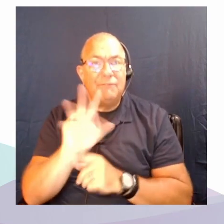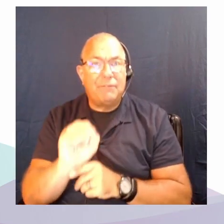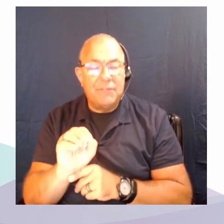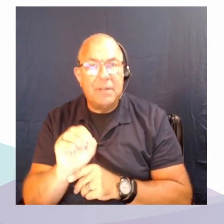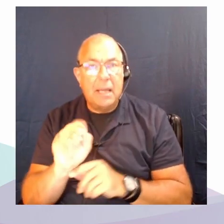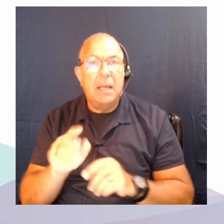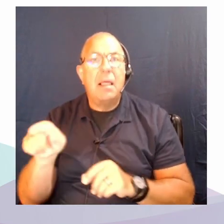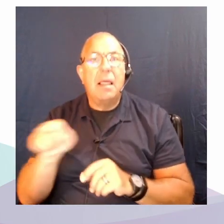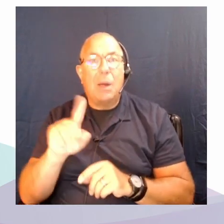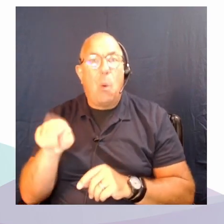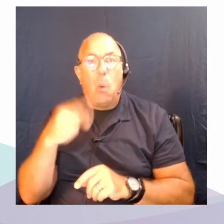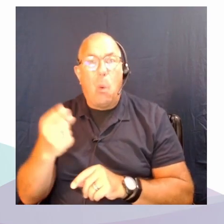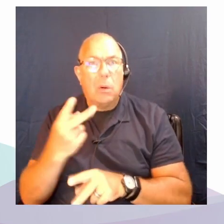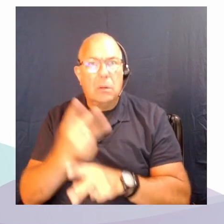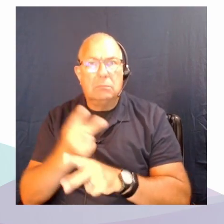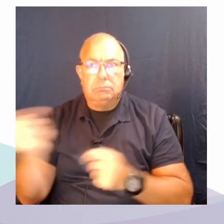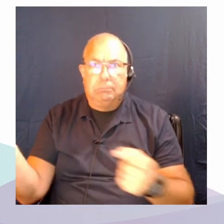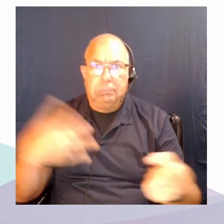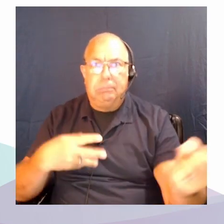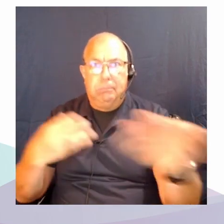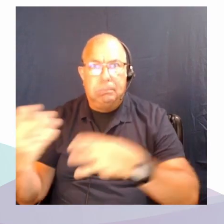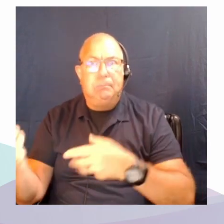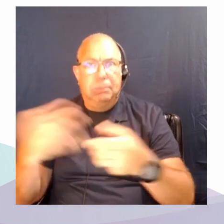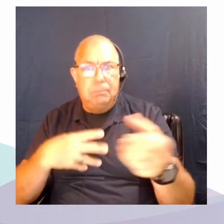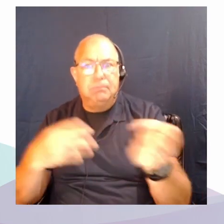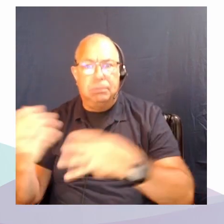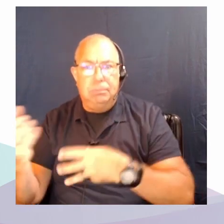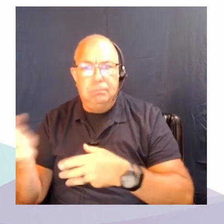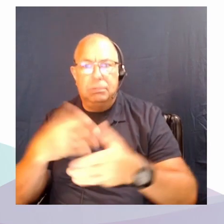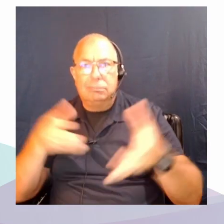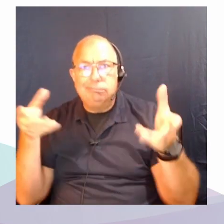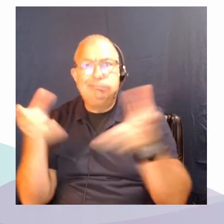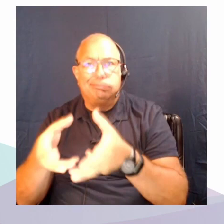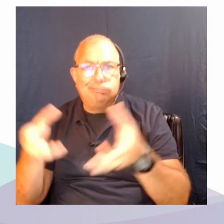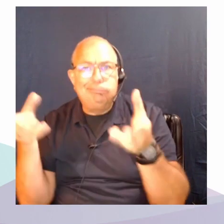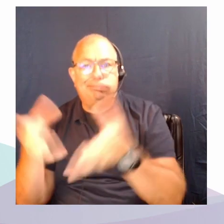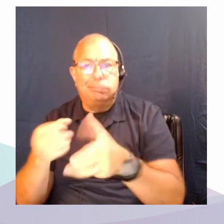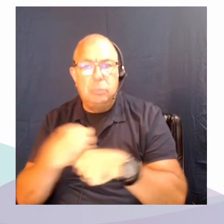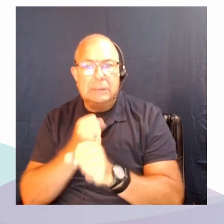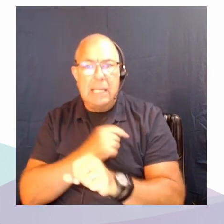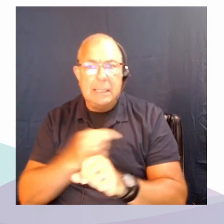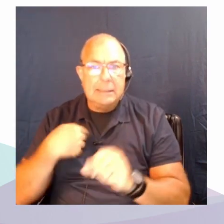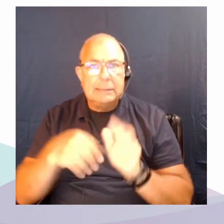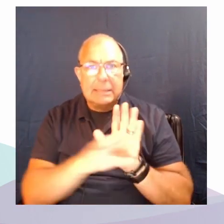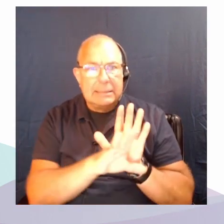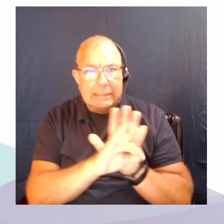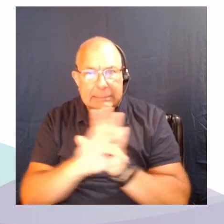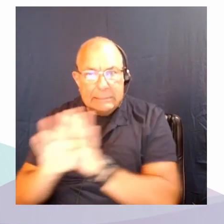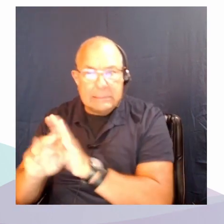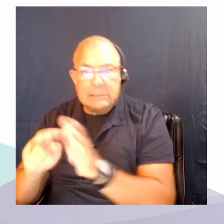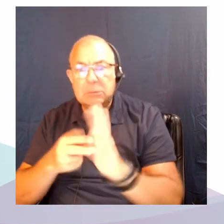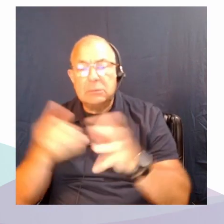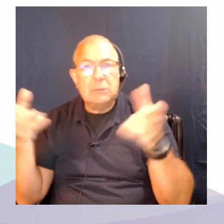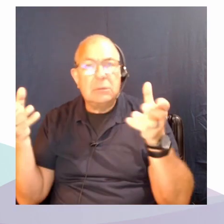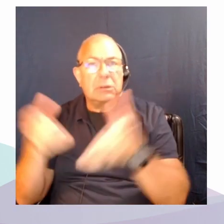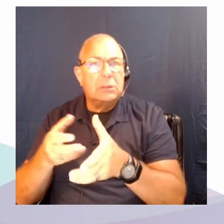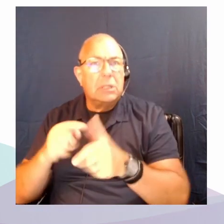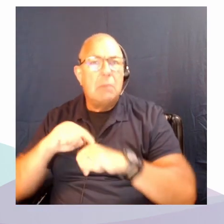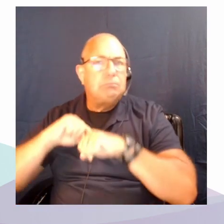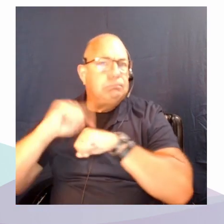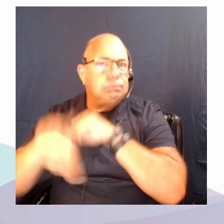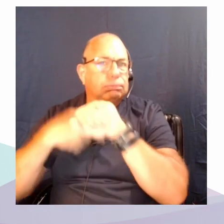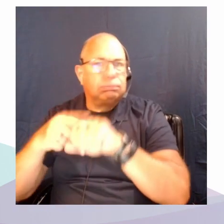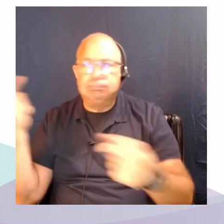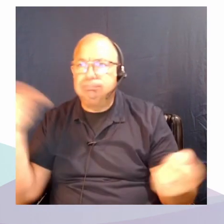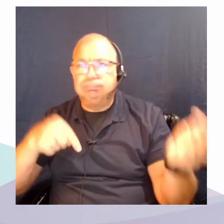coming in even after we had made our selections. And they came in from all over the world. And when everybody